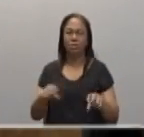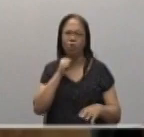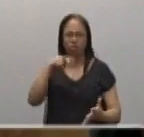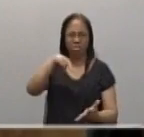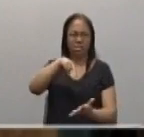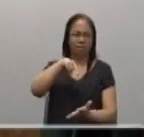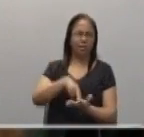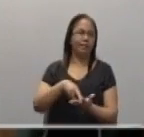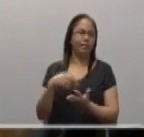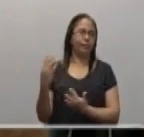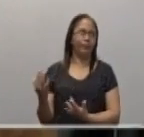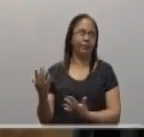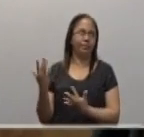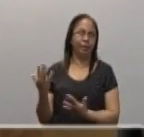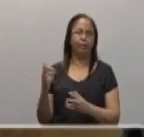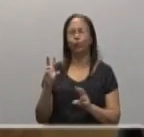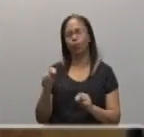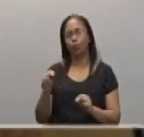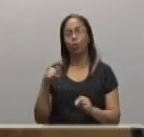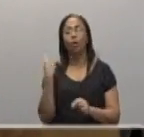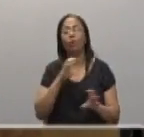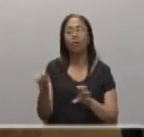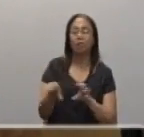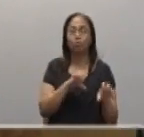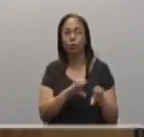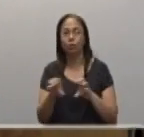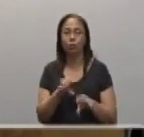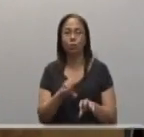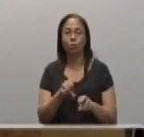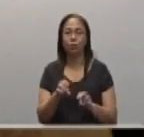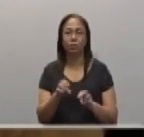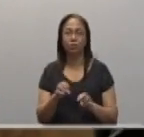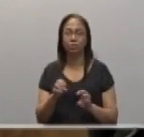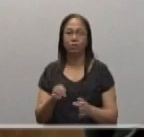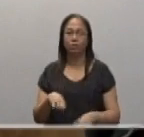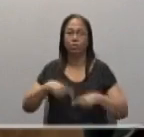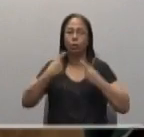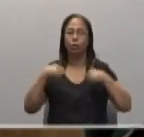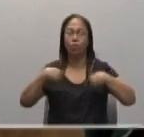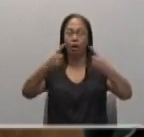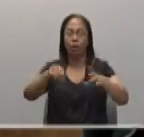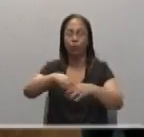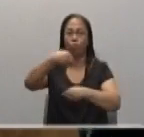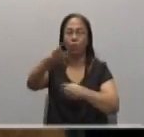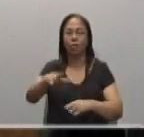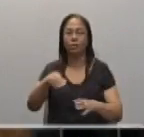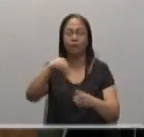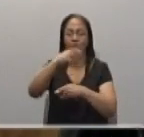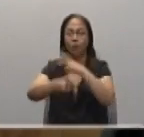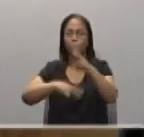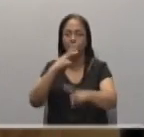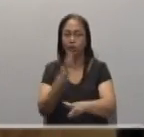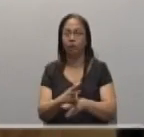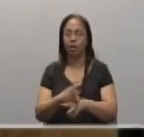wait for something. But not only go, we are need to proclaim, to be a sign of the living presence of God in the world. And